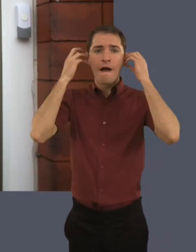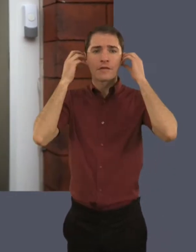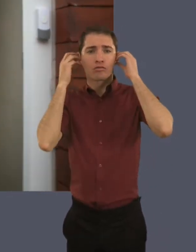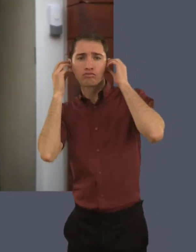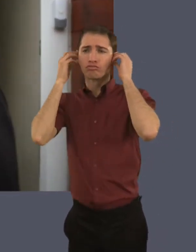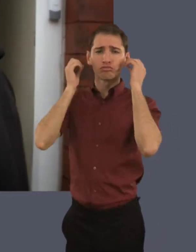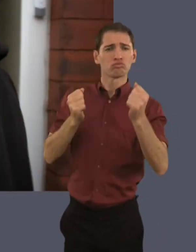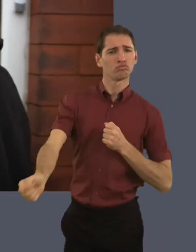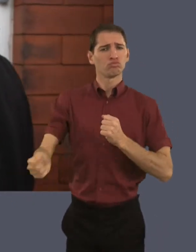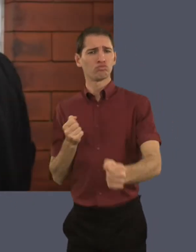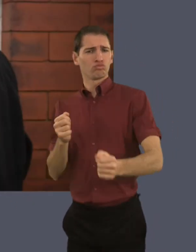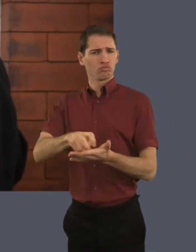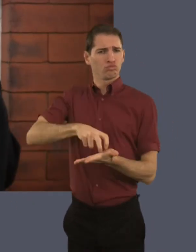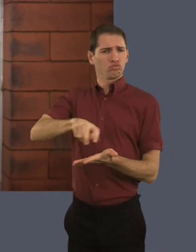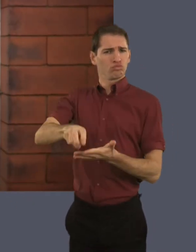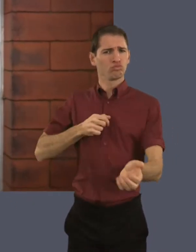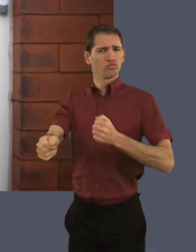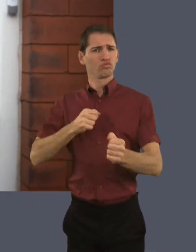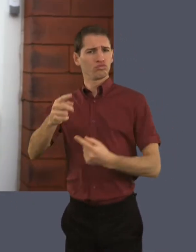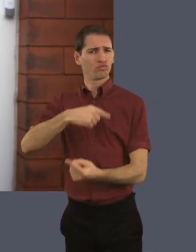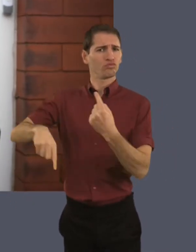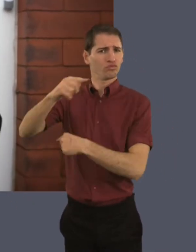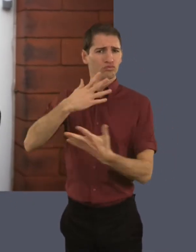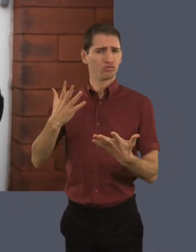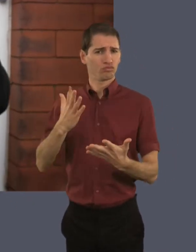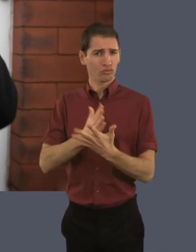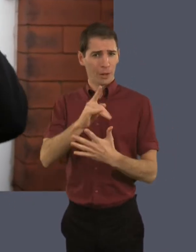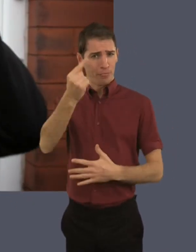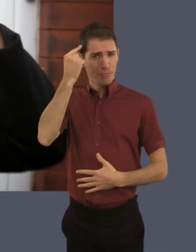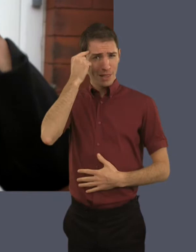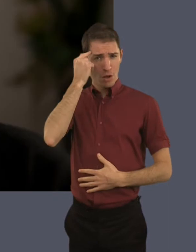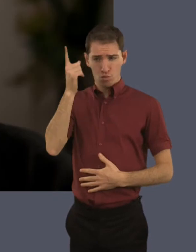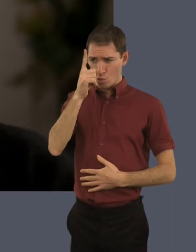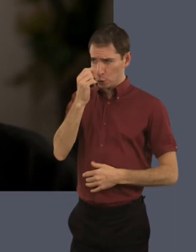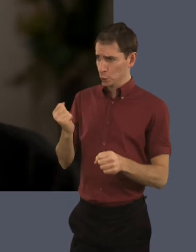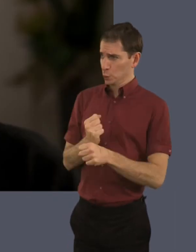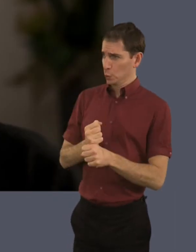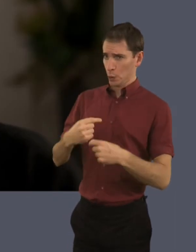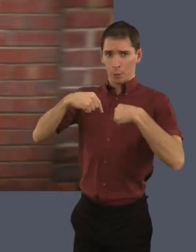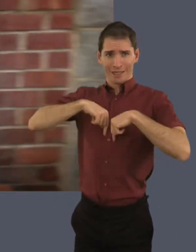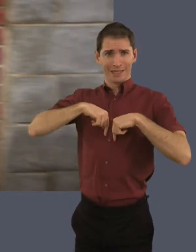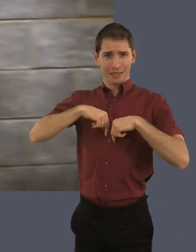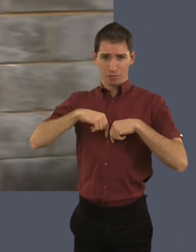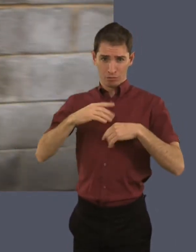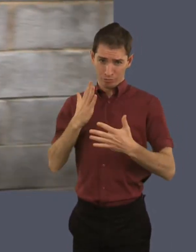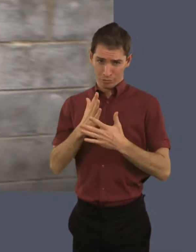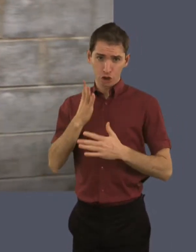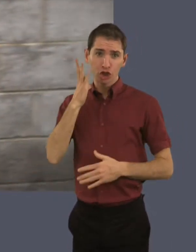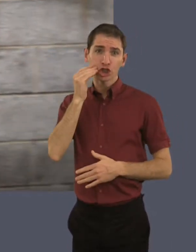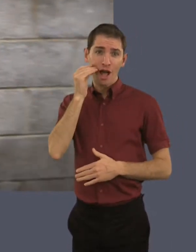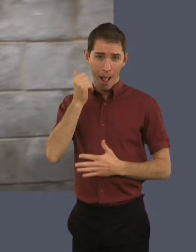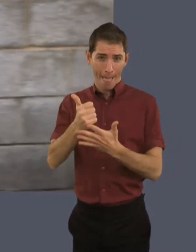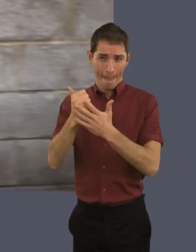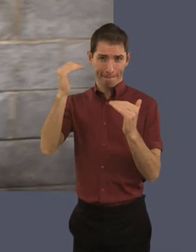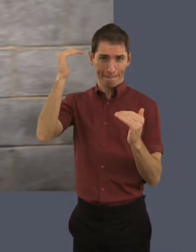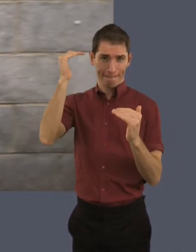go walking by myself. I just put my headset on and I absolutely have a power walk. Think about what it's going